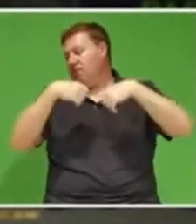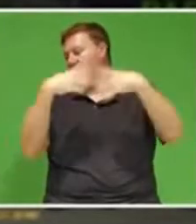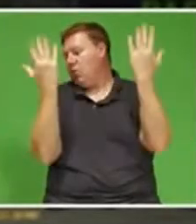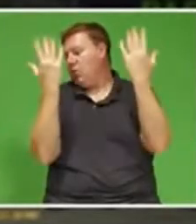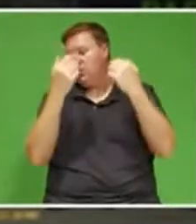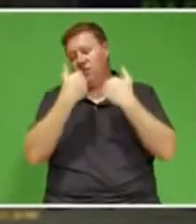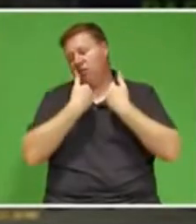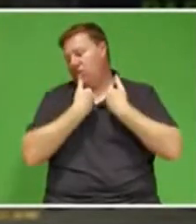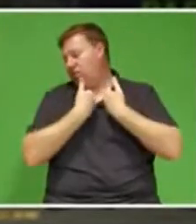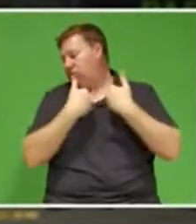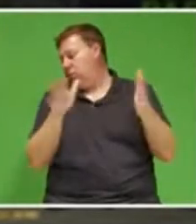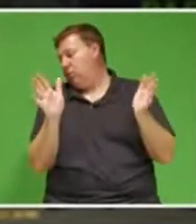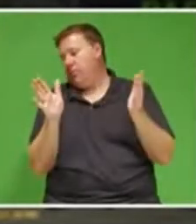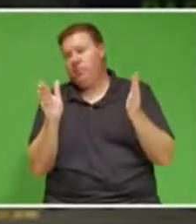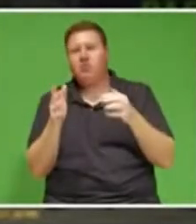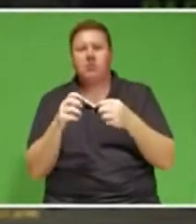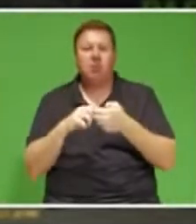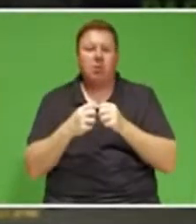before them.